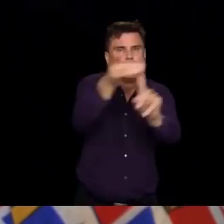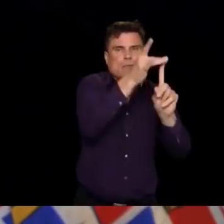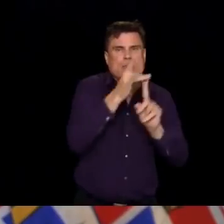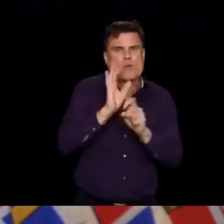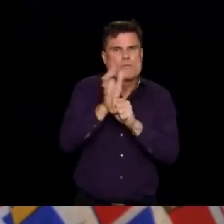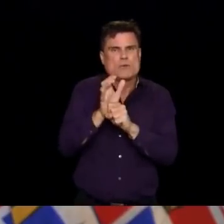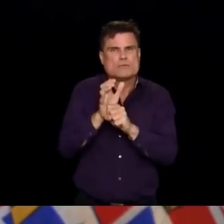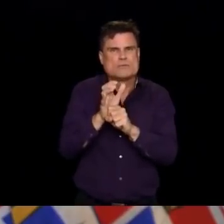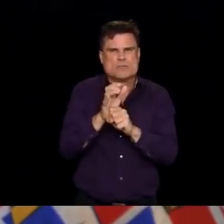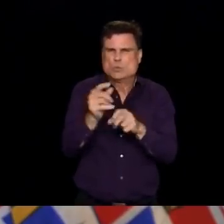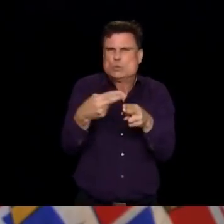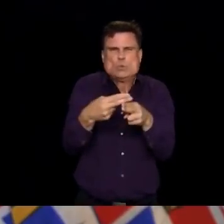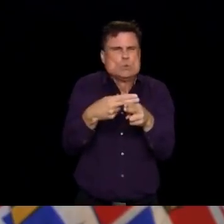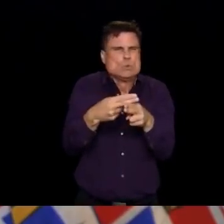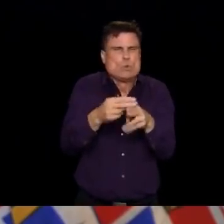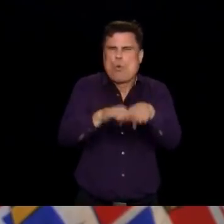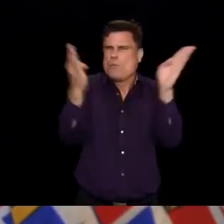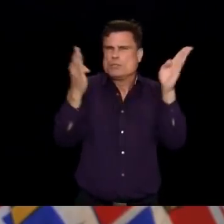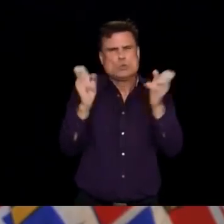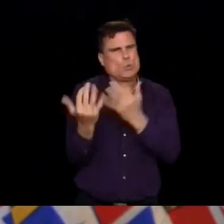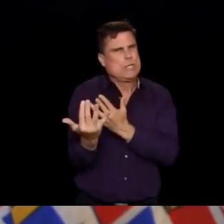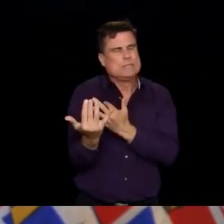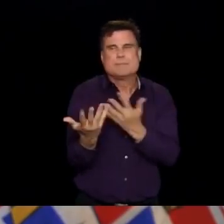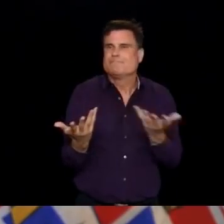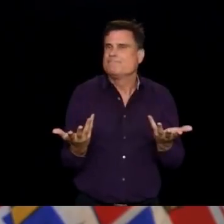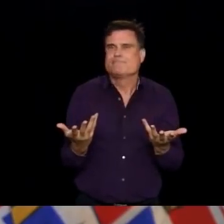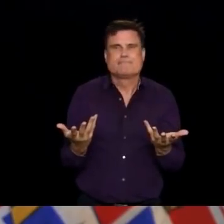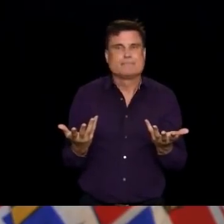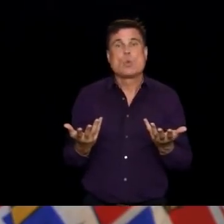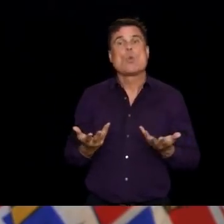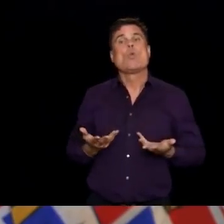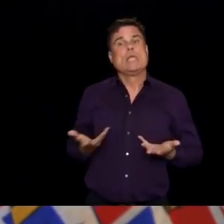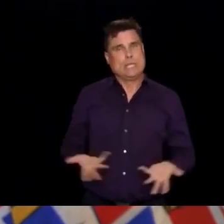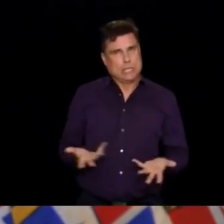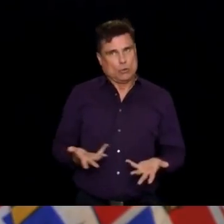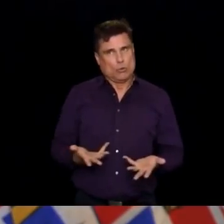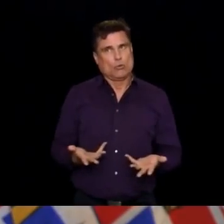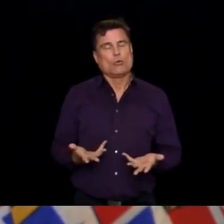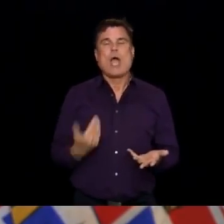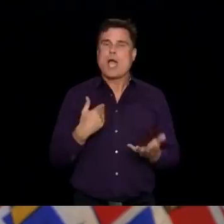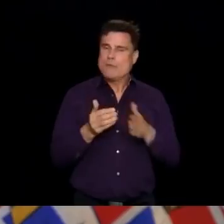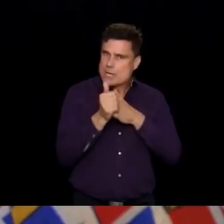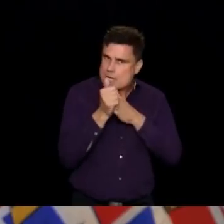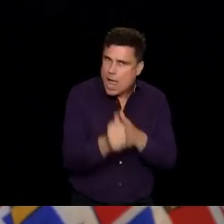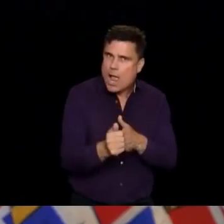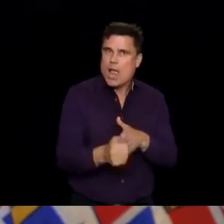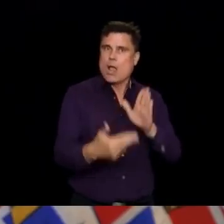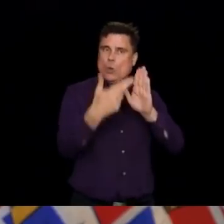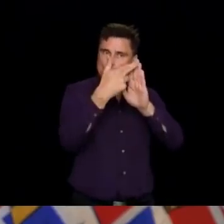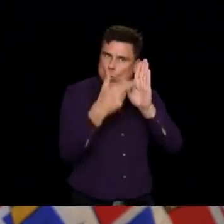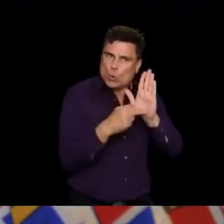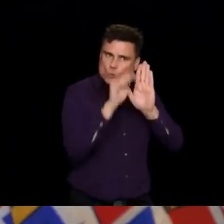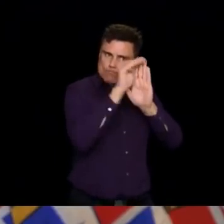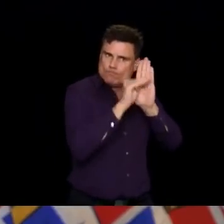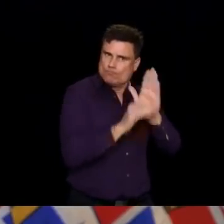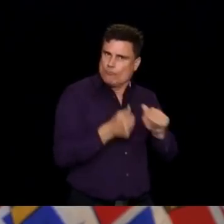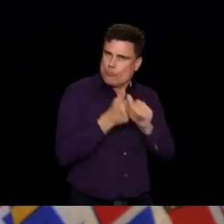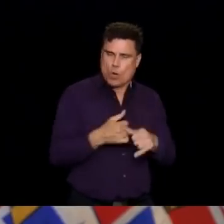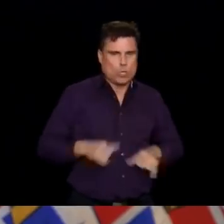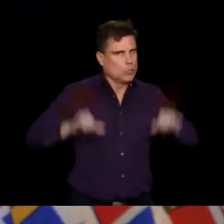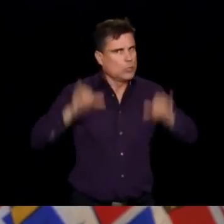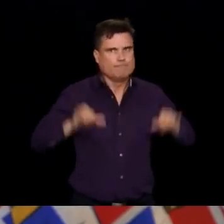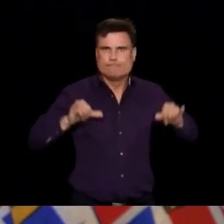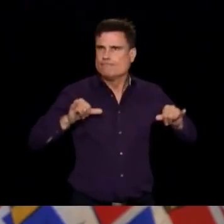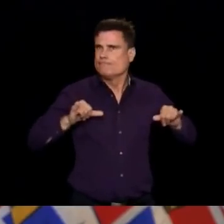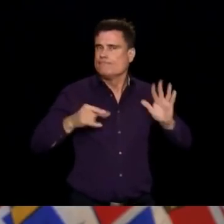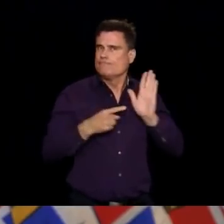making sure that we have these precautions in place, then you can get widespread transmission. And though their hospitalization